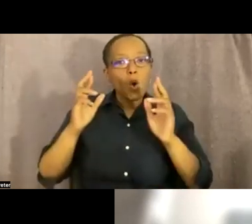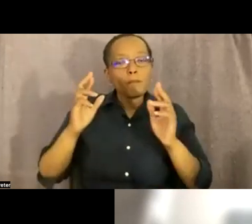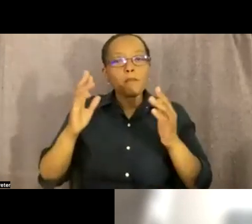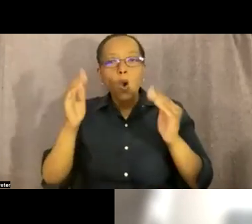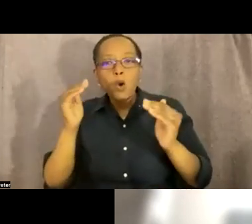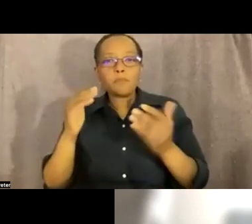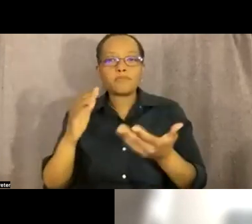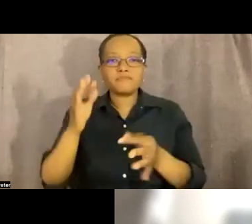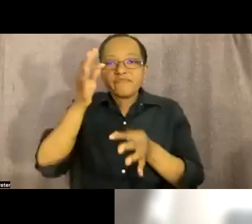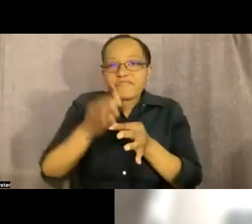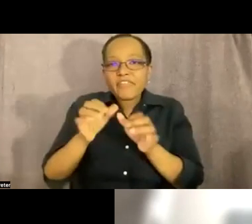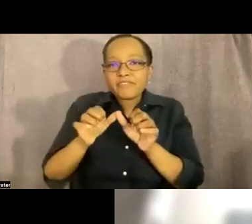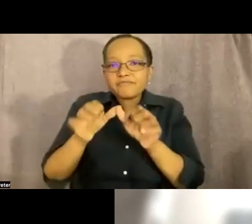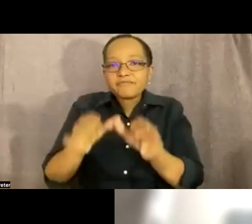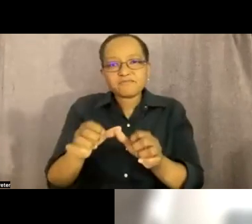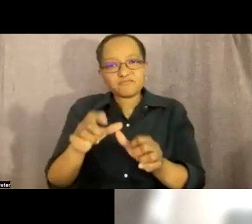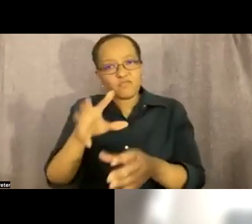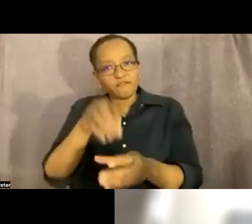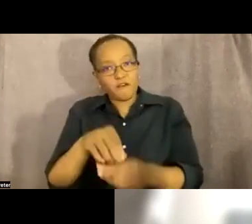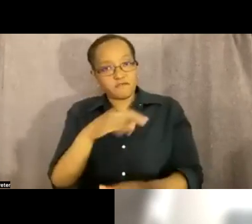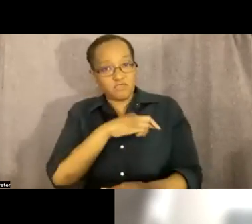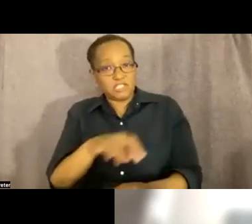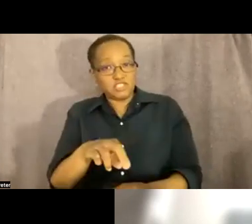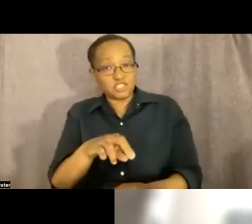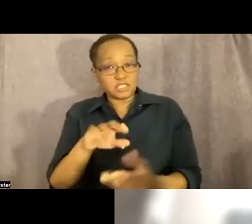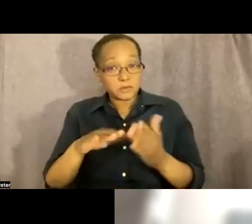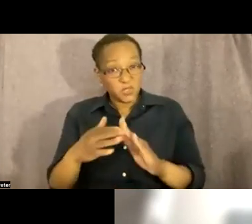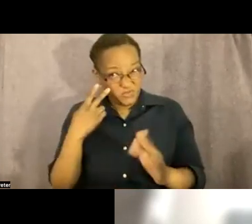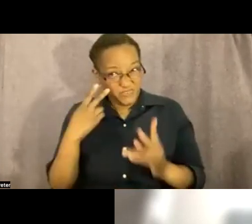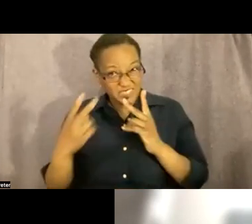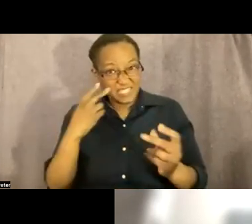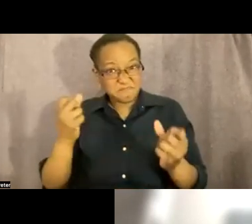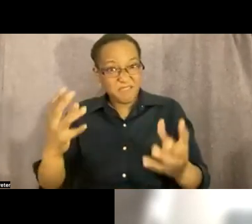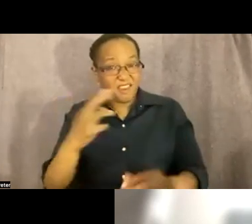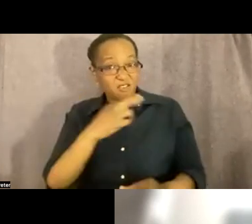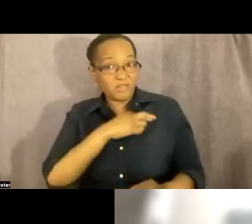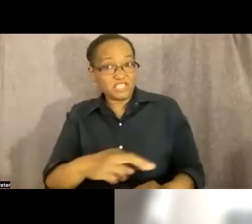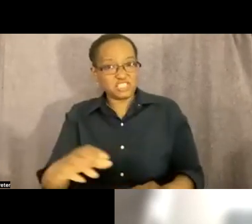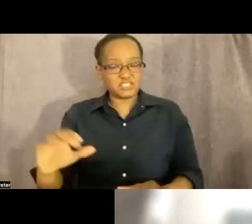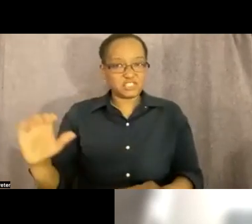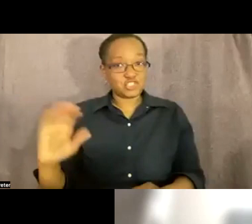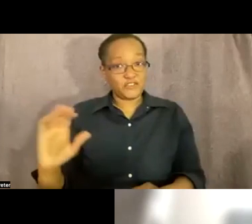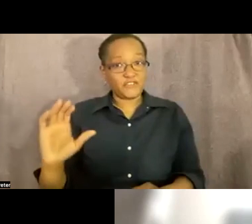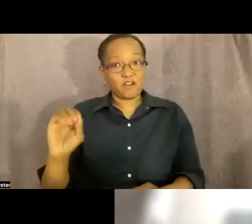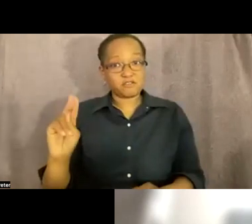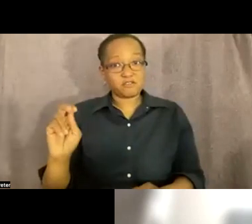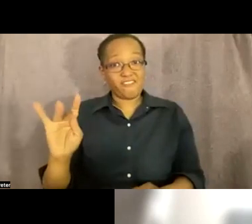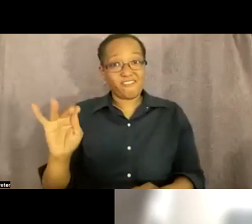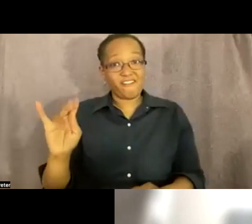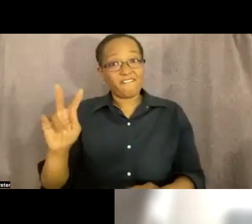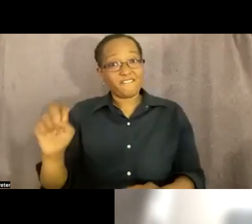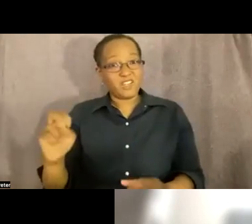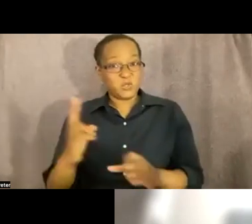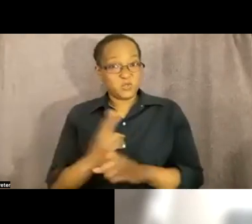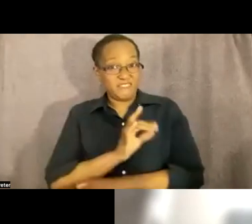um especially as our we're seeing an uptick of religious conservatives cite citing violence